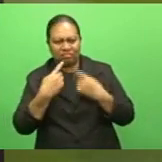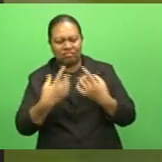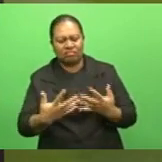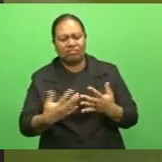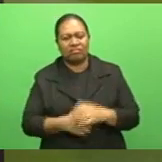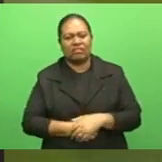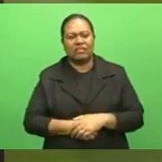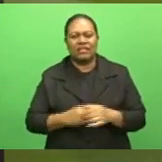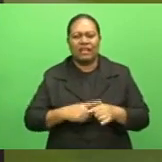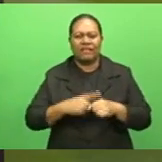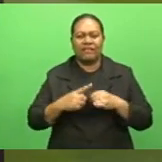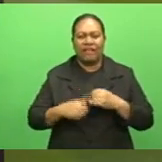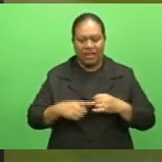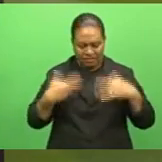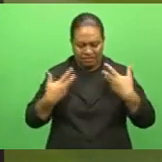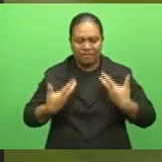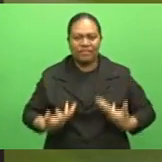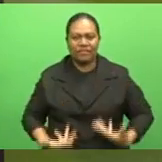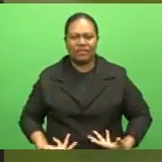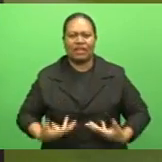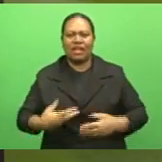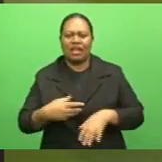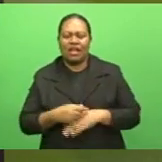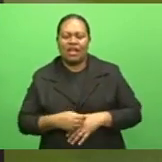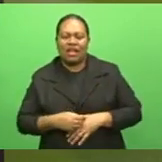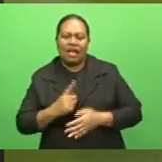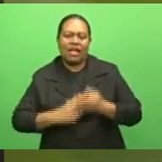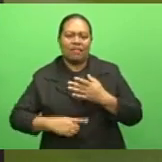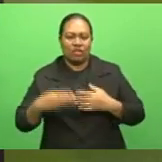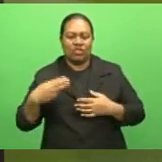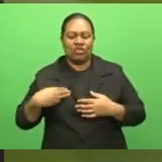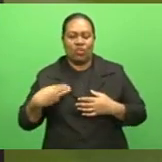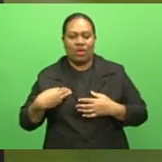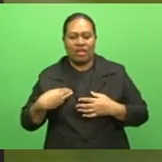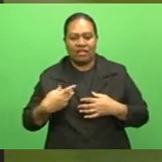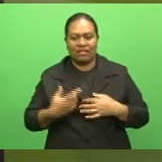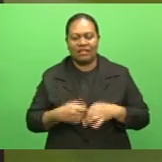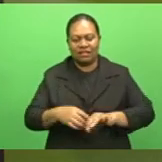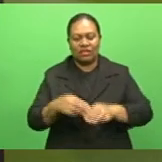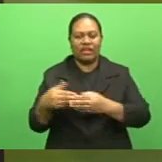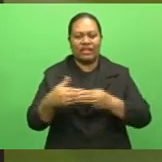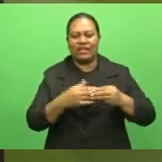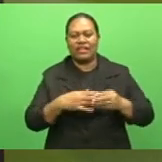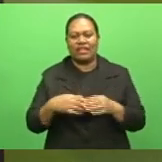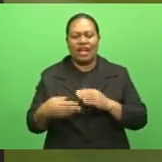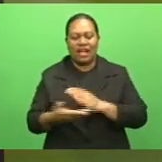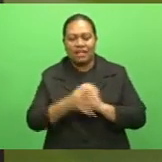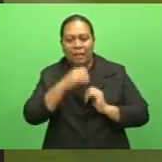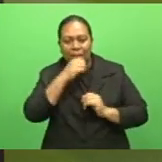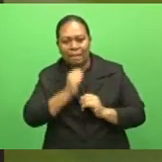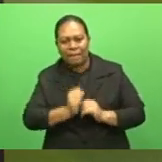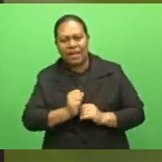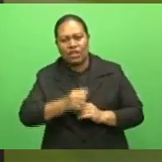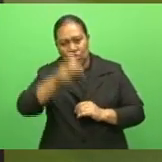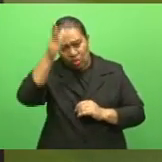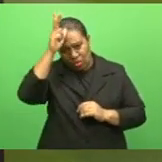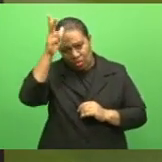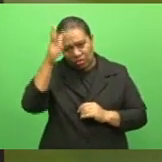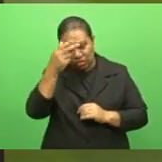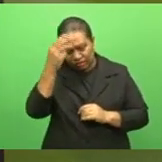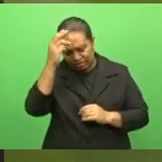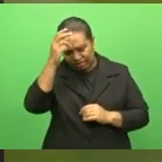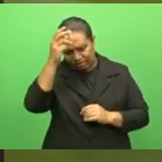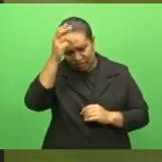finally wear the New South Wales No. 6 jersey this season after leading an undermanned Sydney Roosters team to a tradesman-like